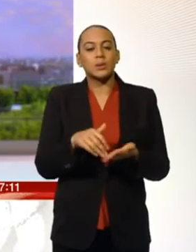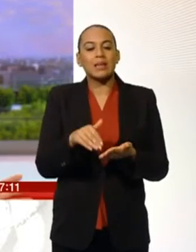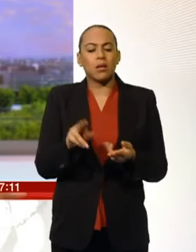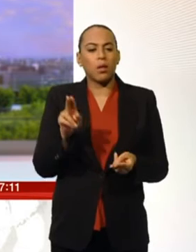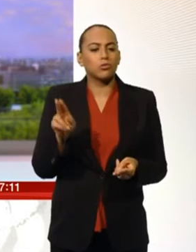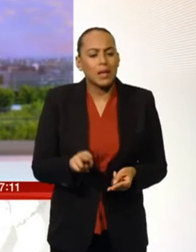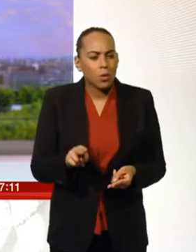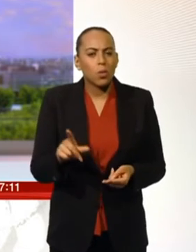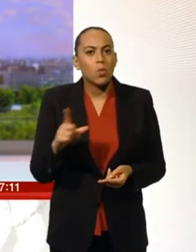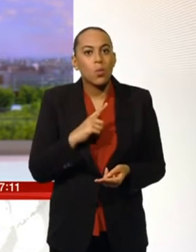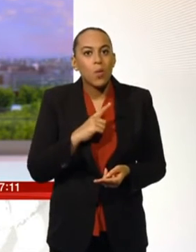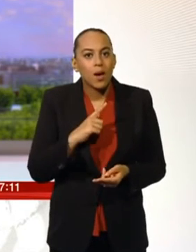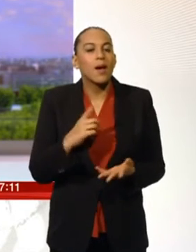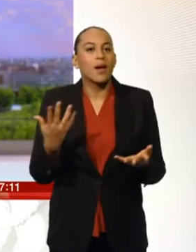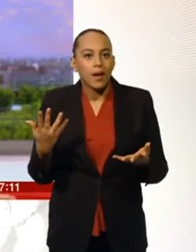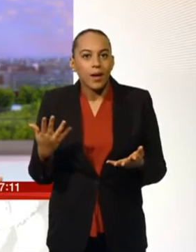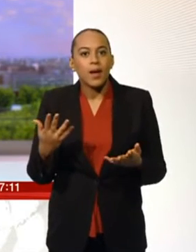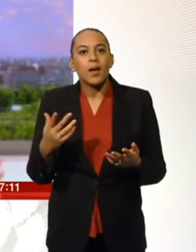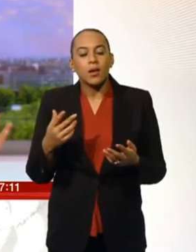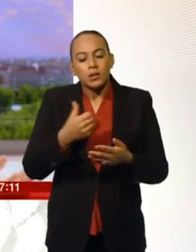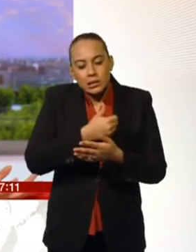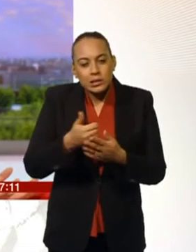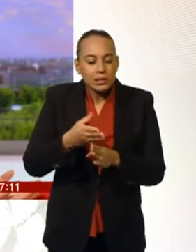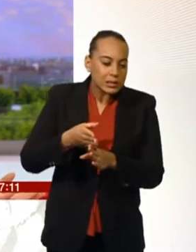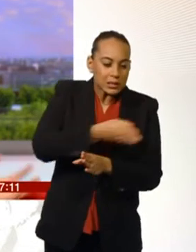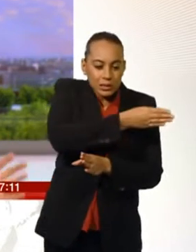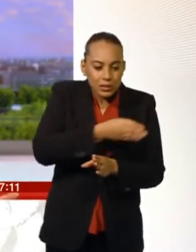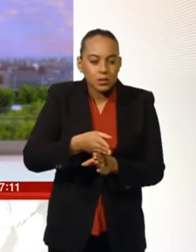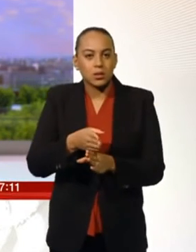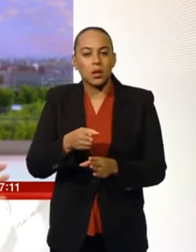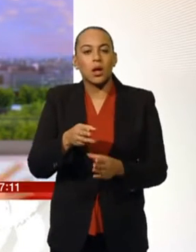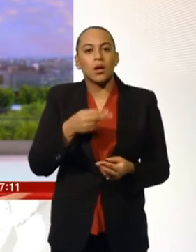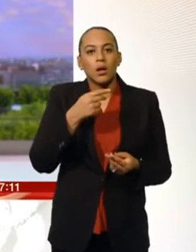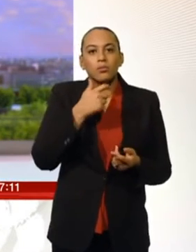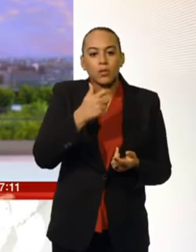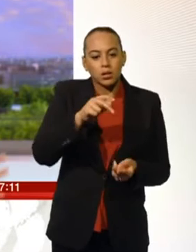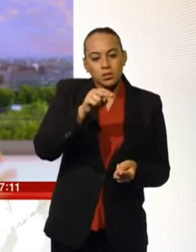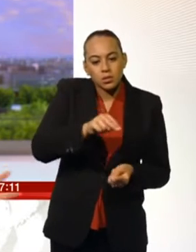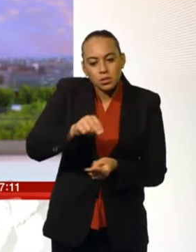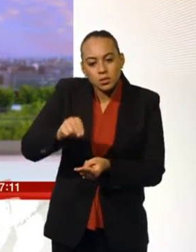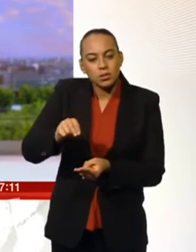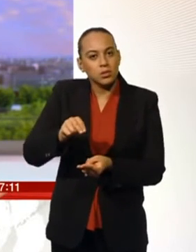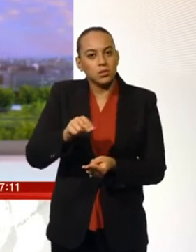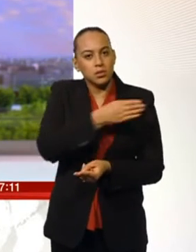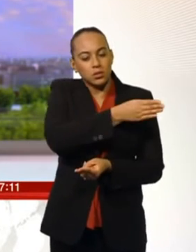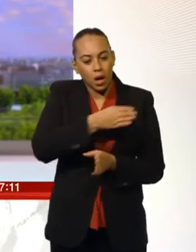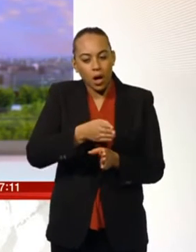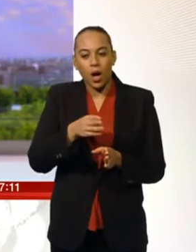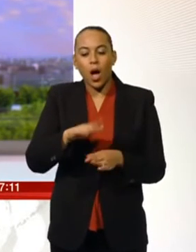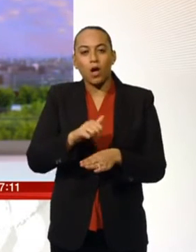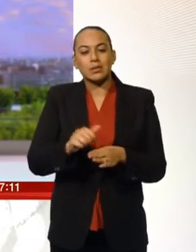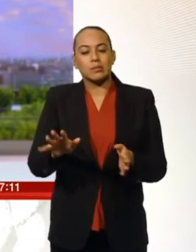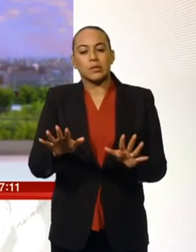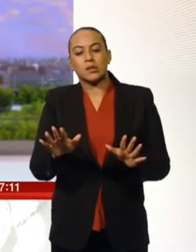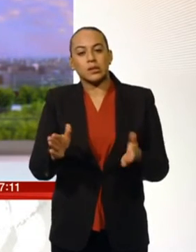because they weren't running the same offers as they were the previous year. And that's why it's brought the figures down. But if you just look at the six